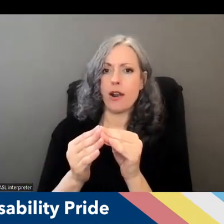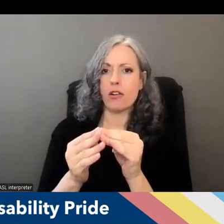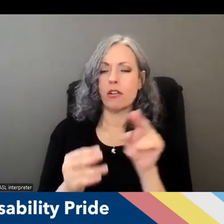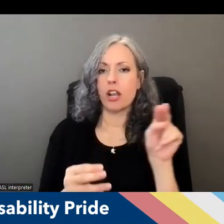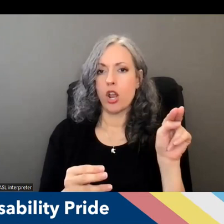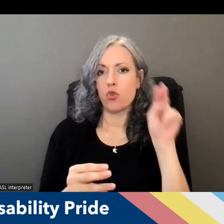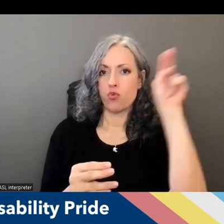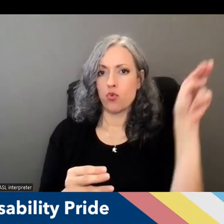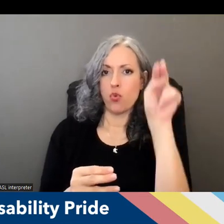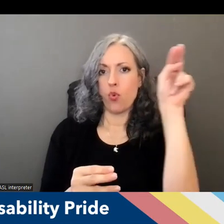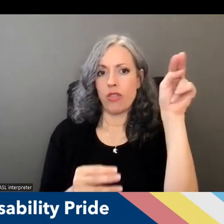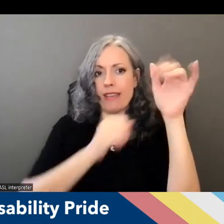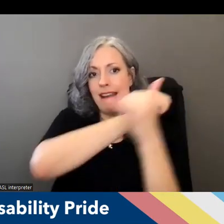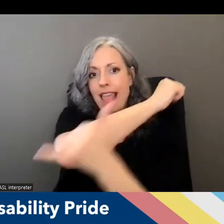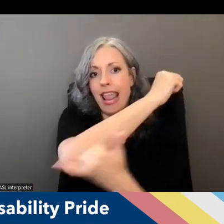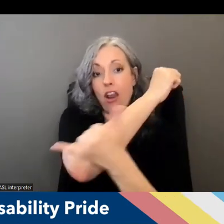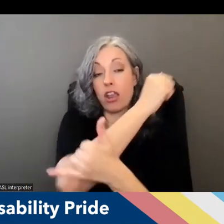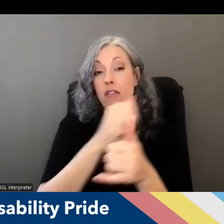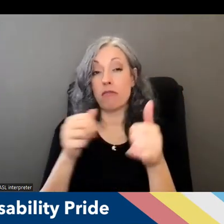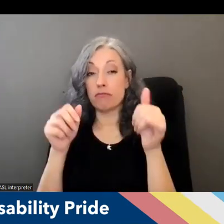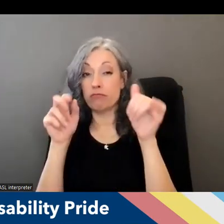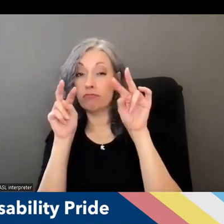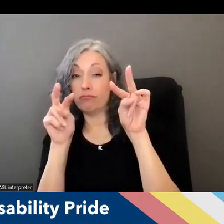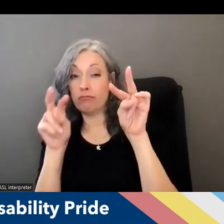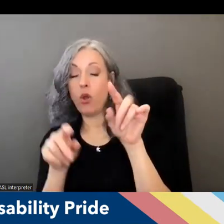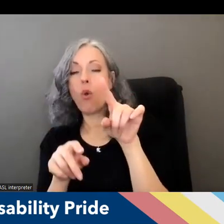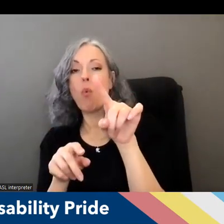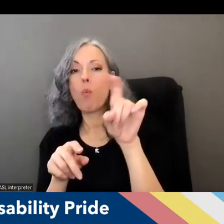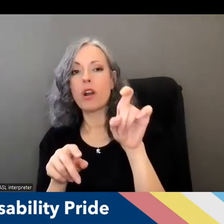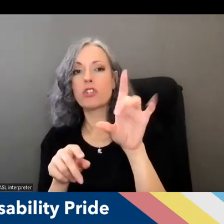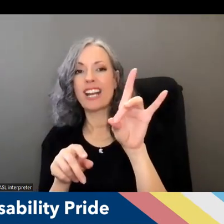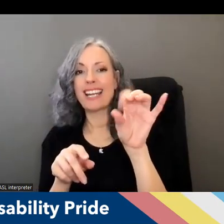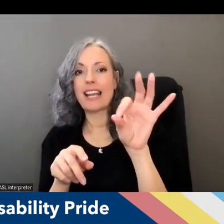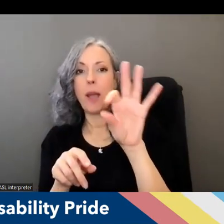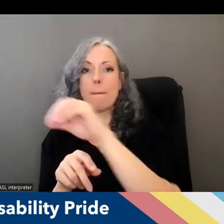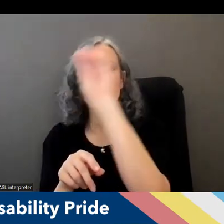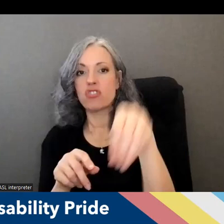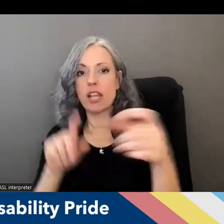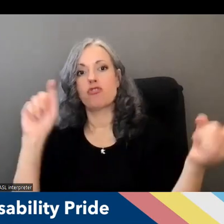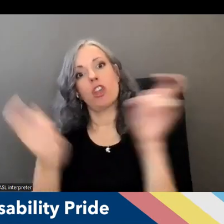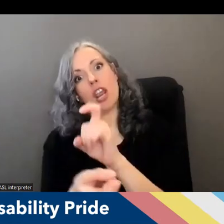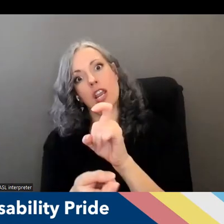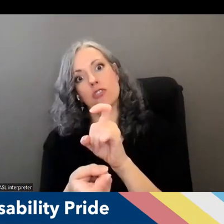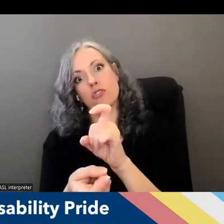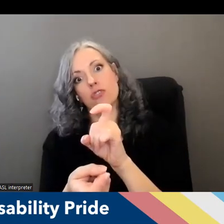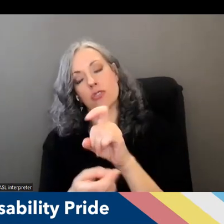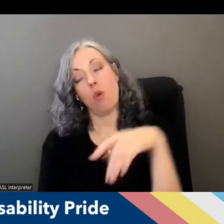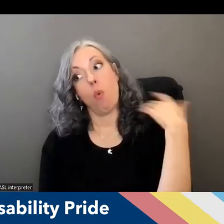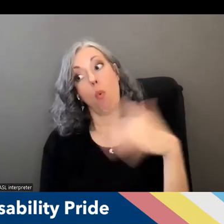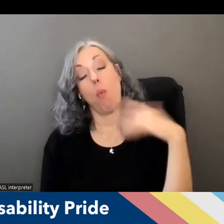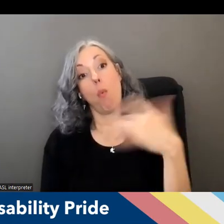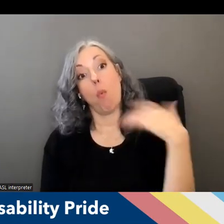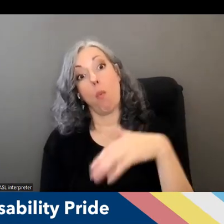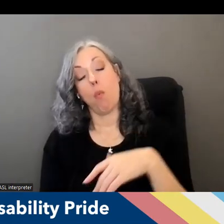counties are expected to see a 189 change very dramatic growth